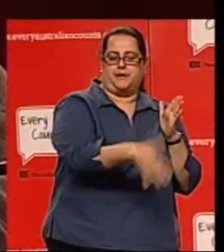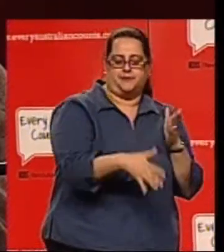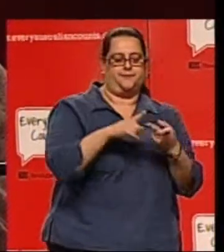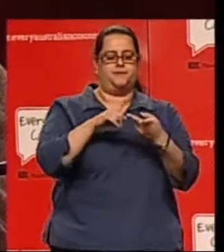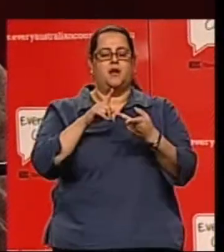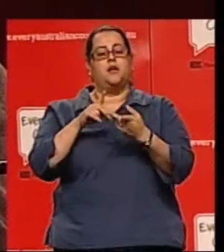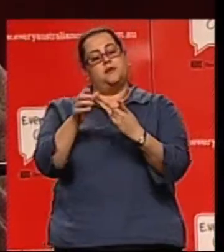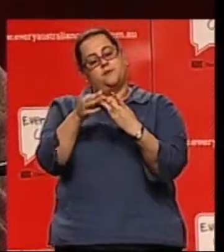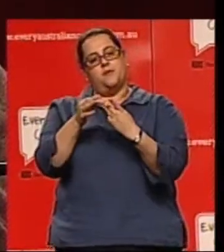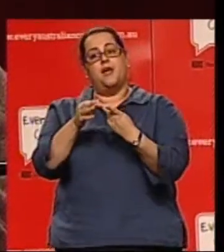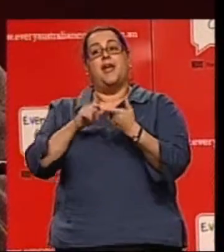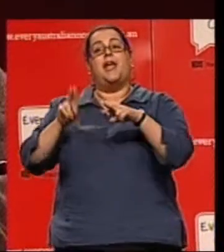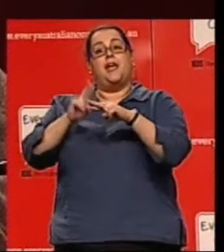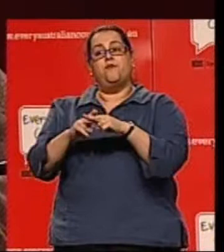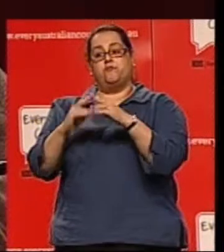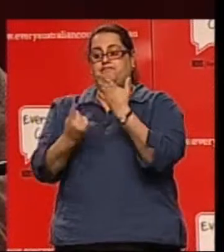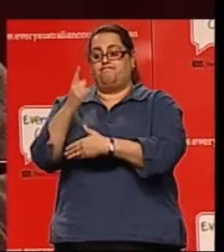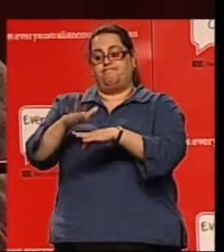of bringing in the NDIS.